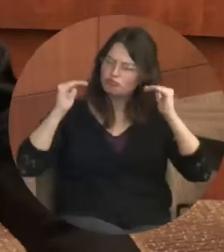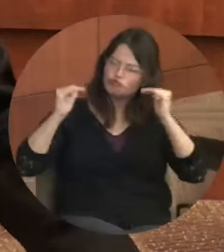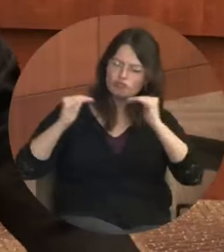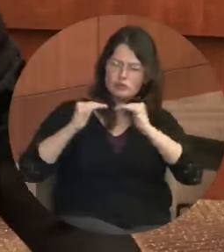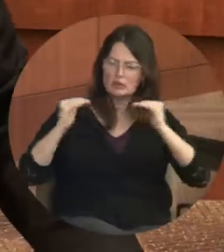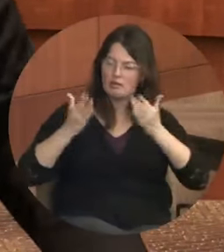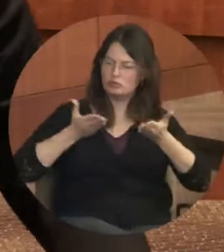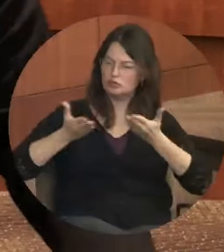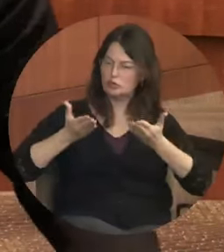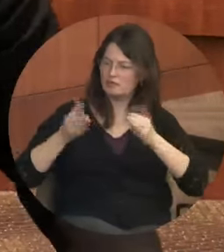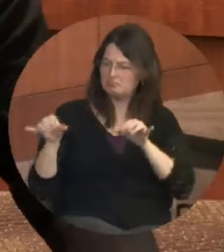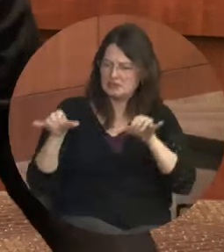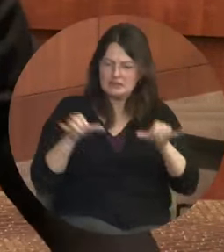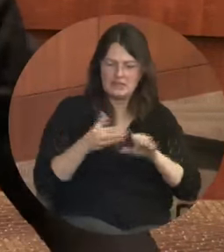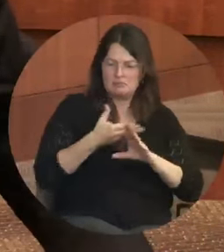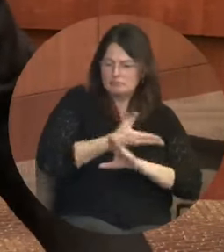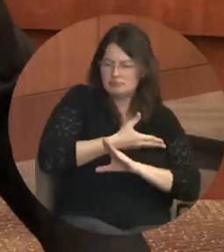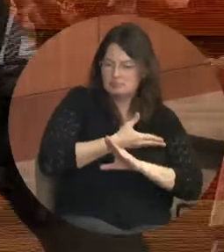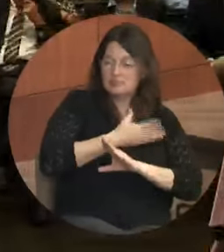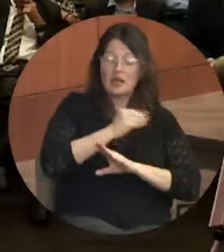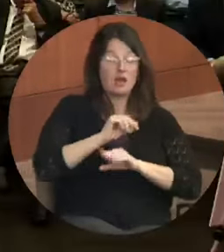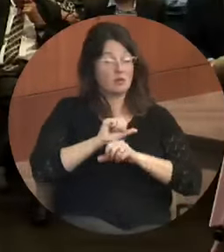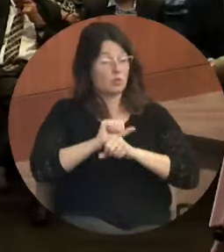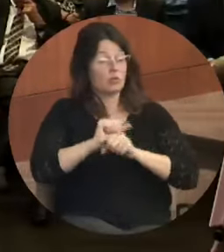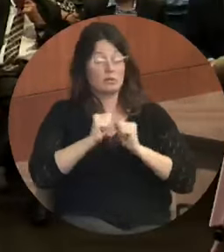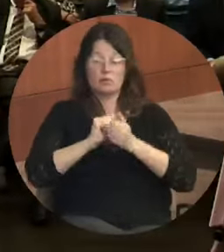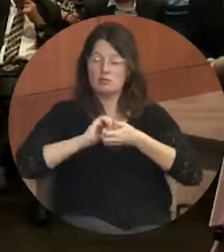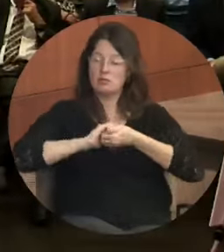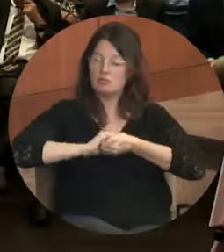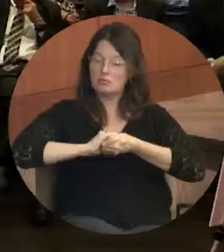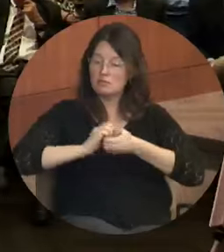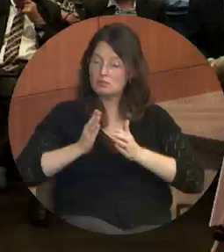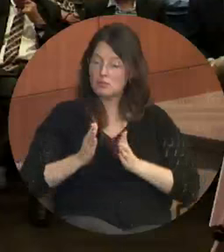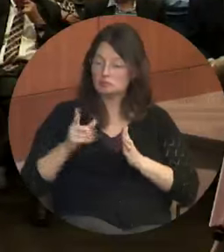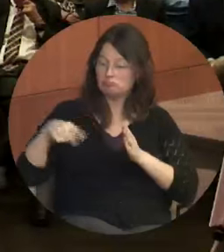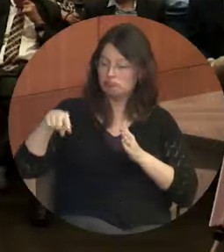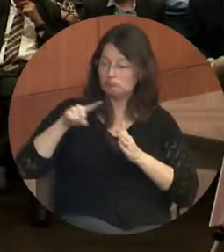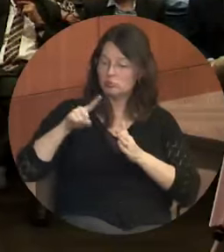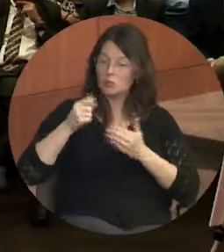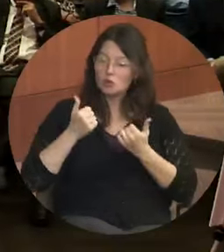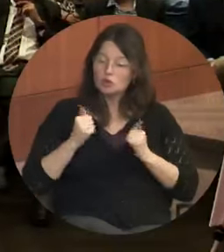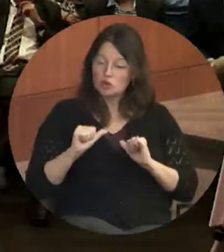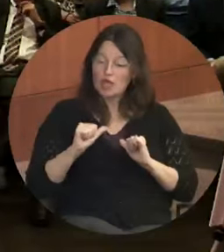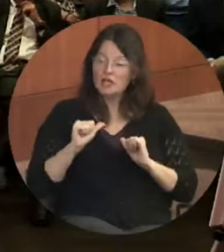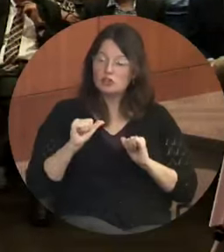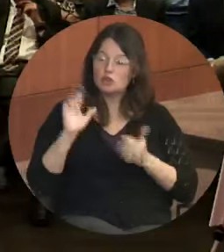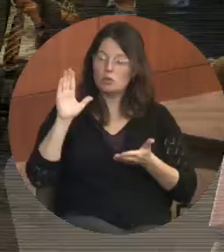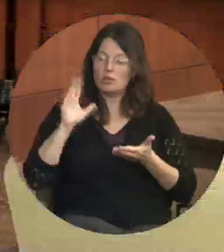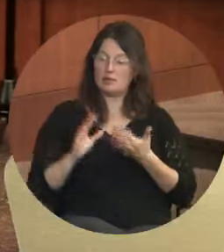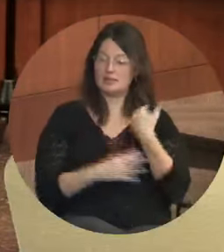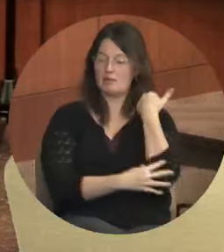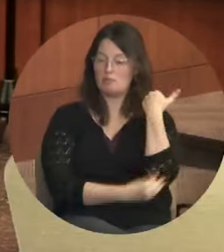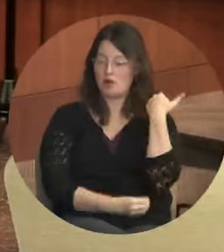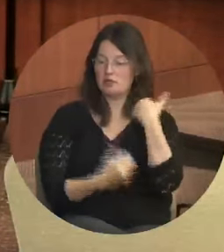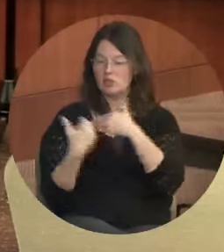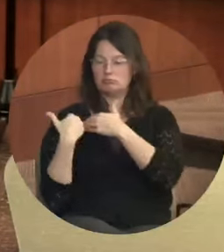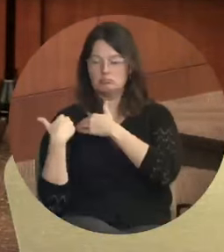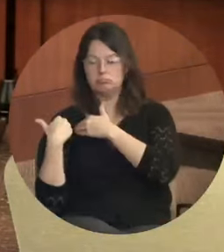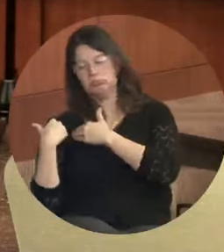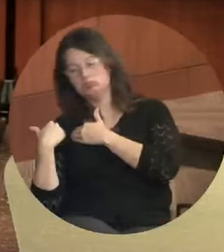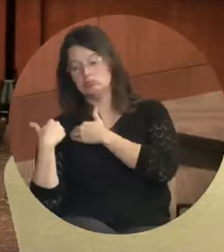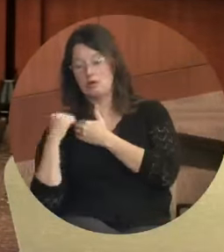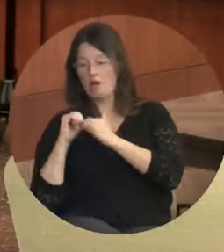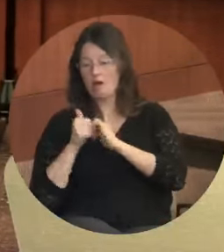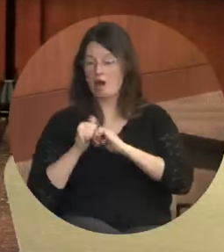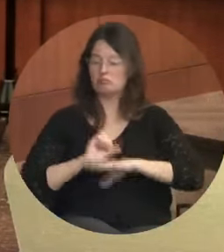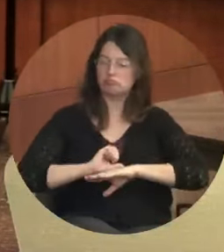before. And working with partners, we'll endeavor to lighten the burden of poverty by creating new, large